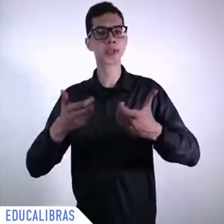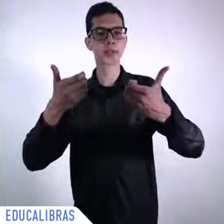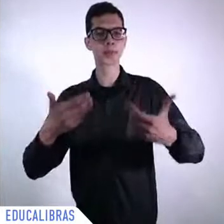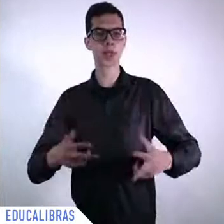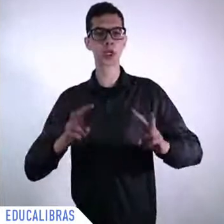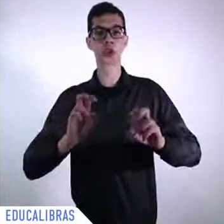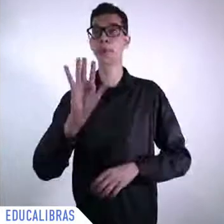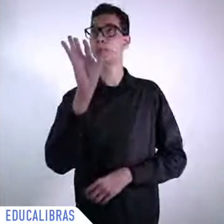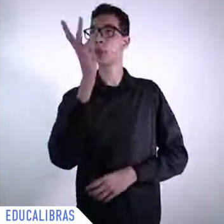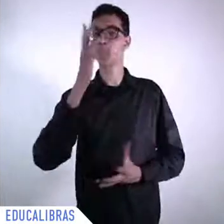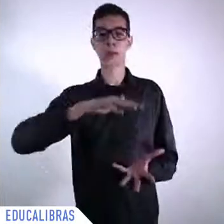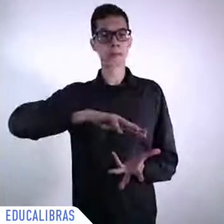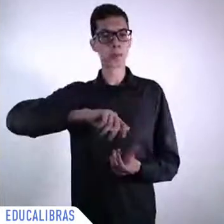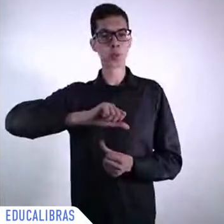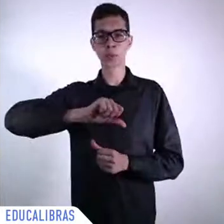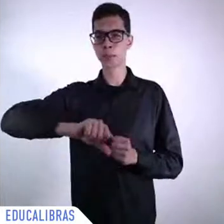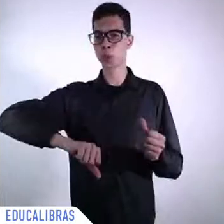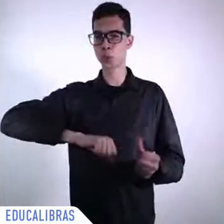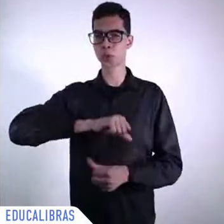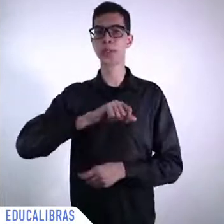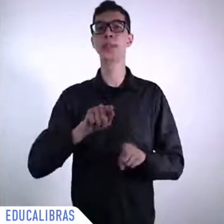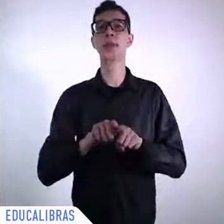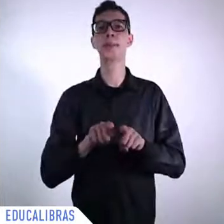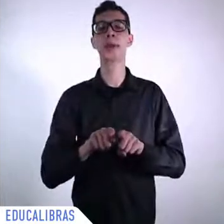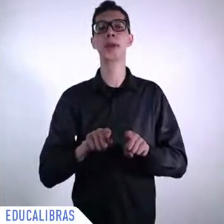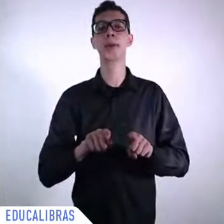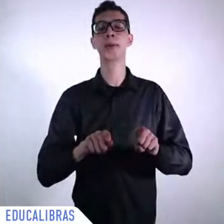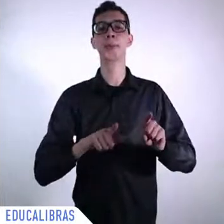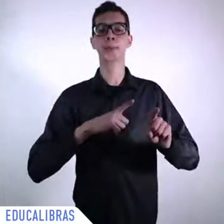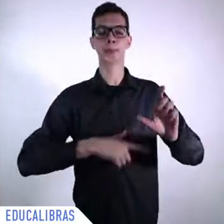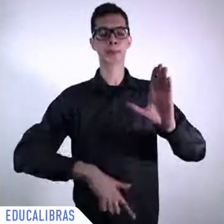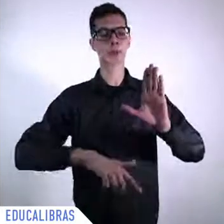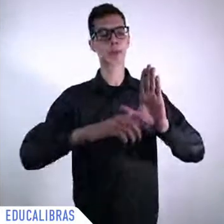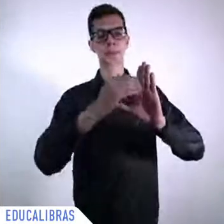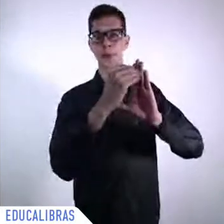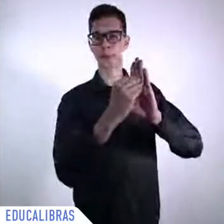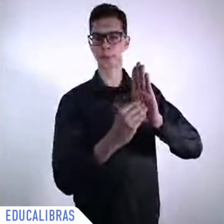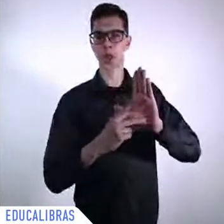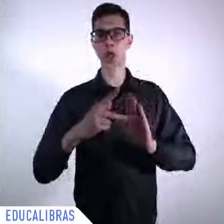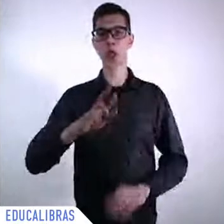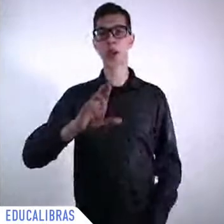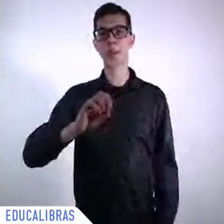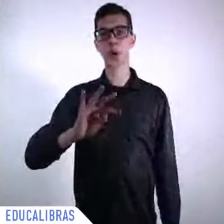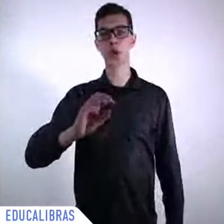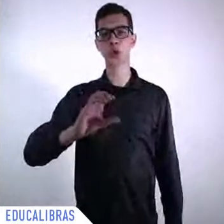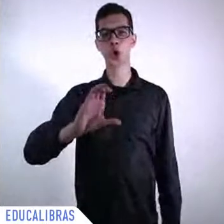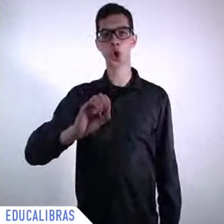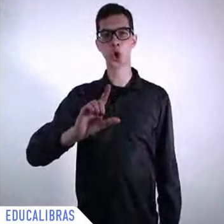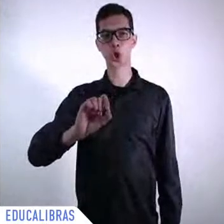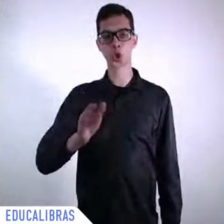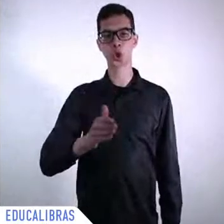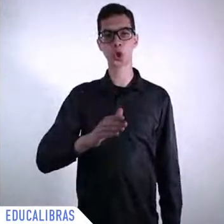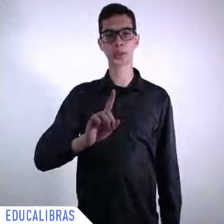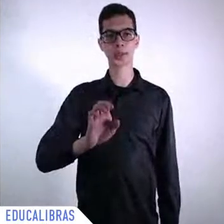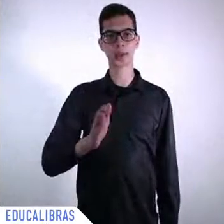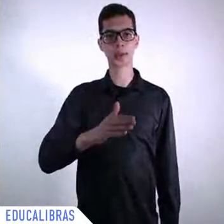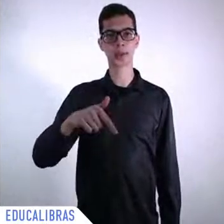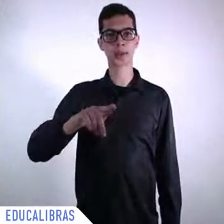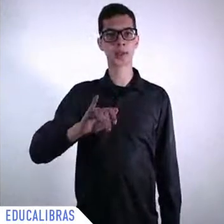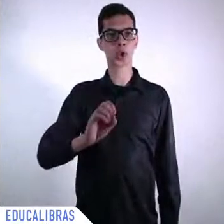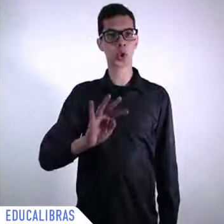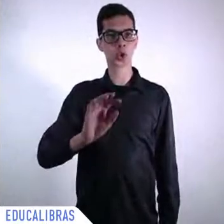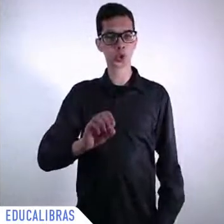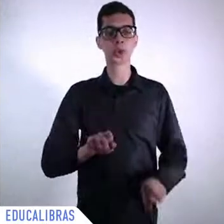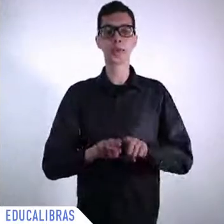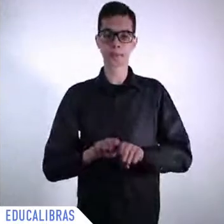the convention on the biological diversity, where UNESCO also plays a very important role, the desertification, and I would say the